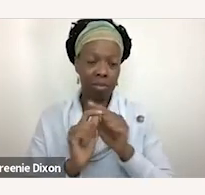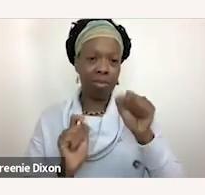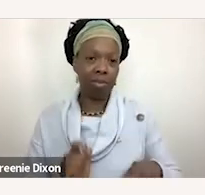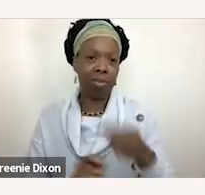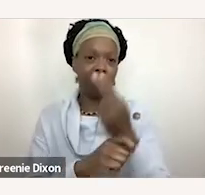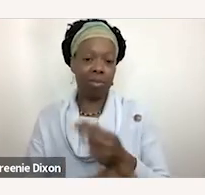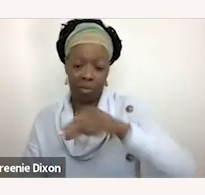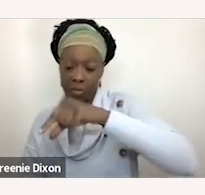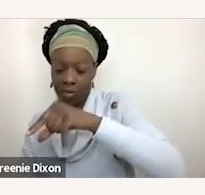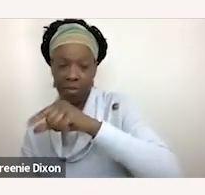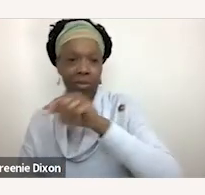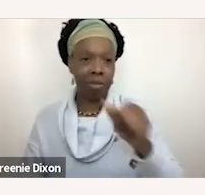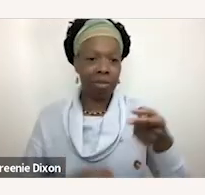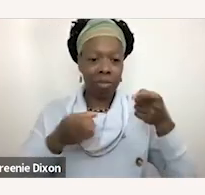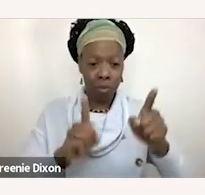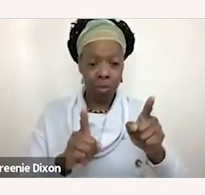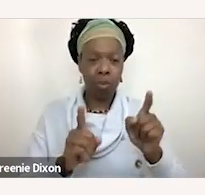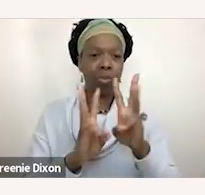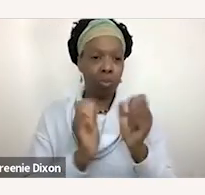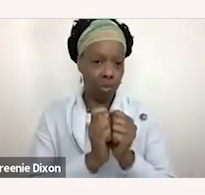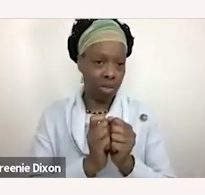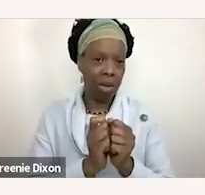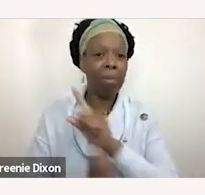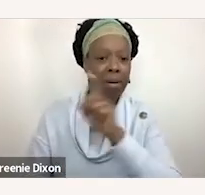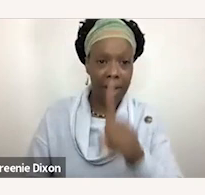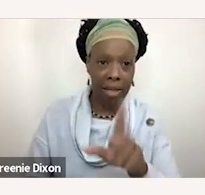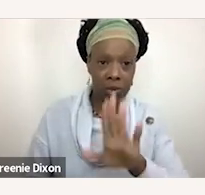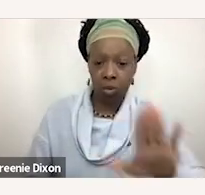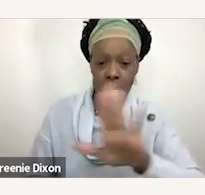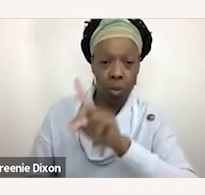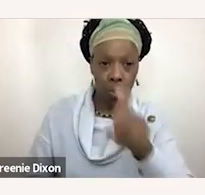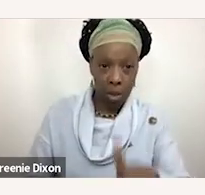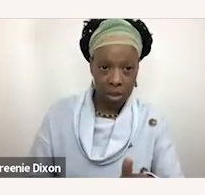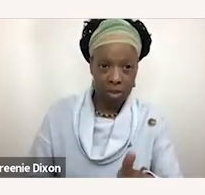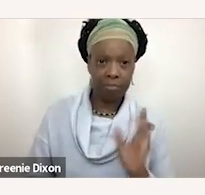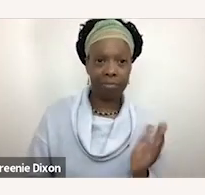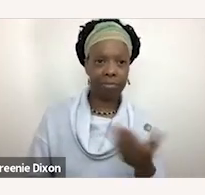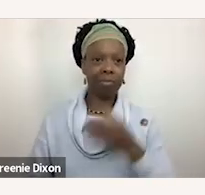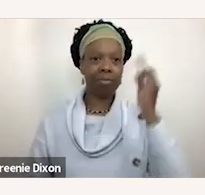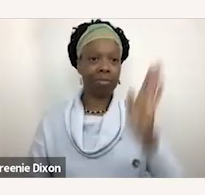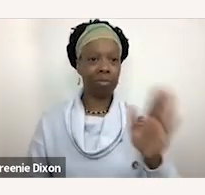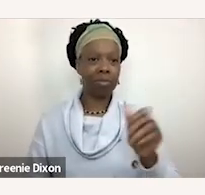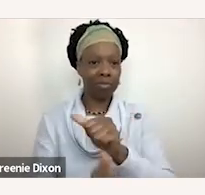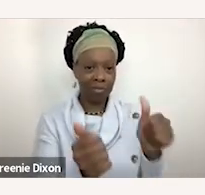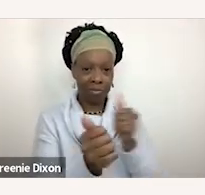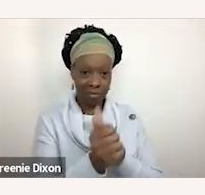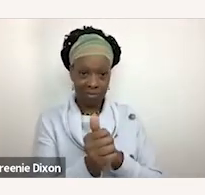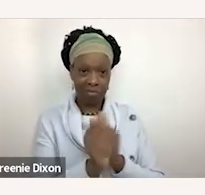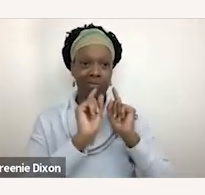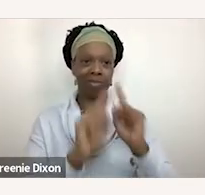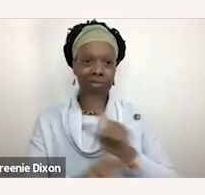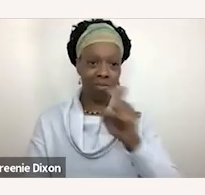questions throughout the presentation. Our presenters and myself and Ori will be in the background answering questions throughout the presentation,